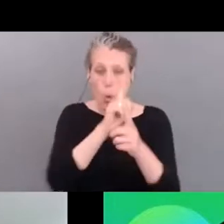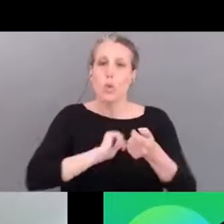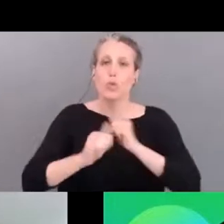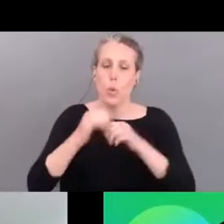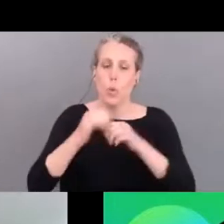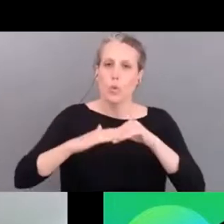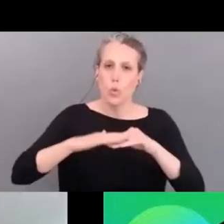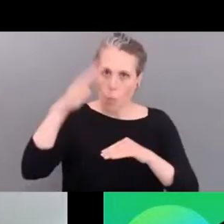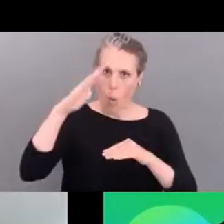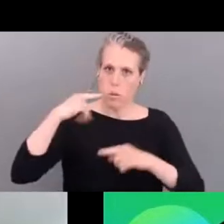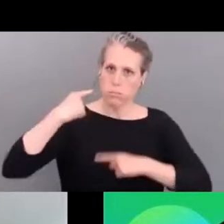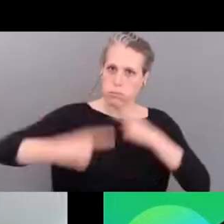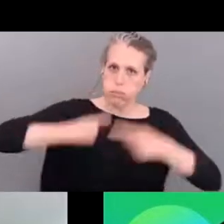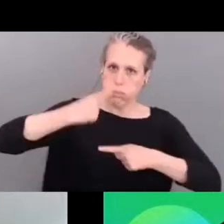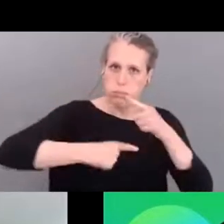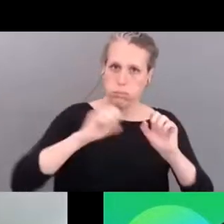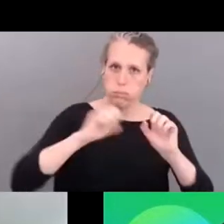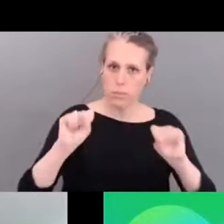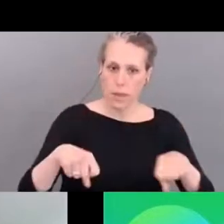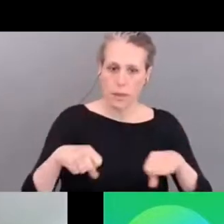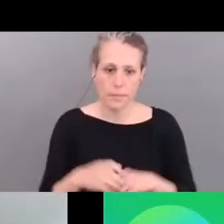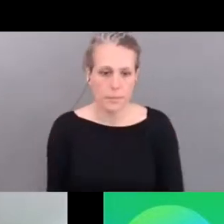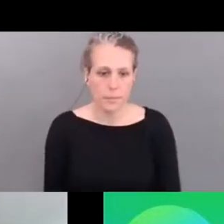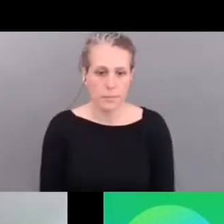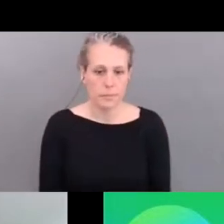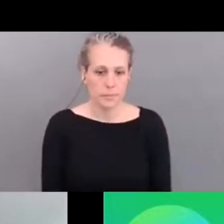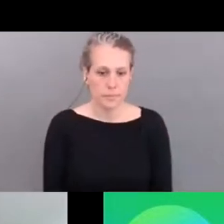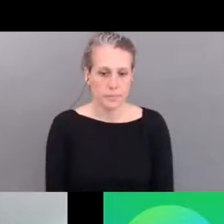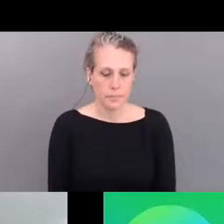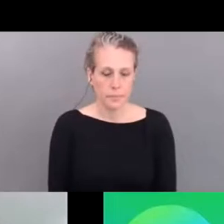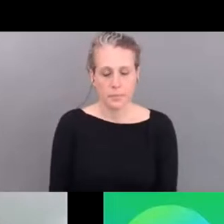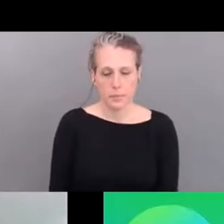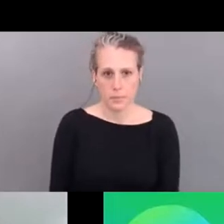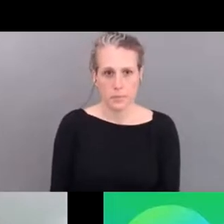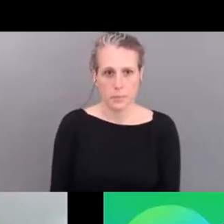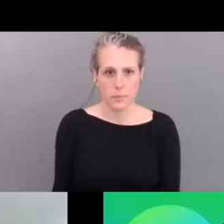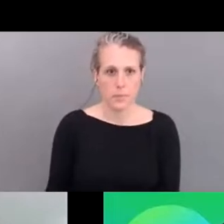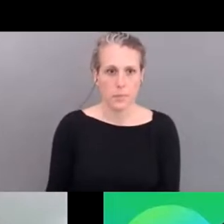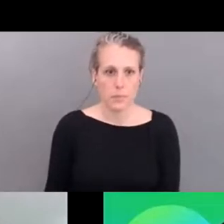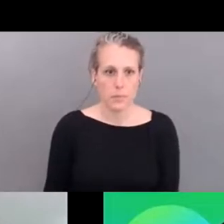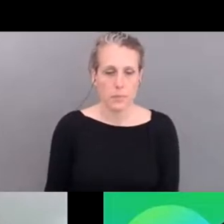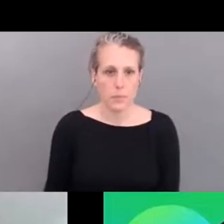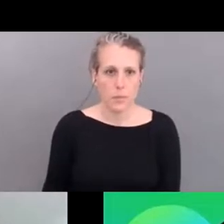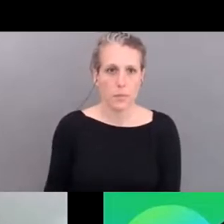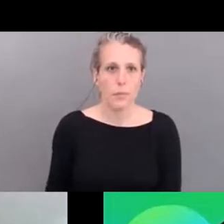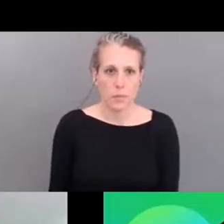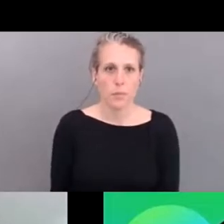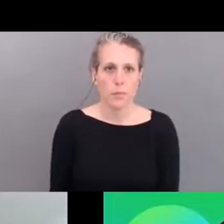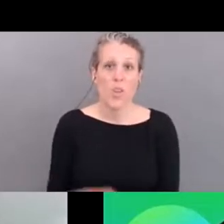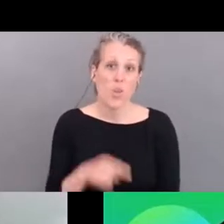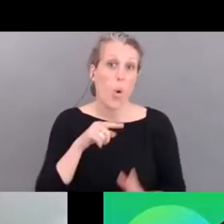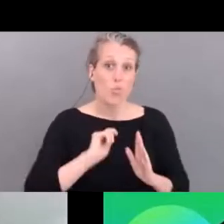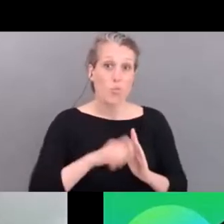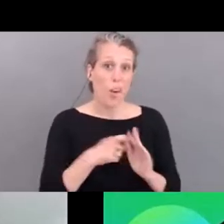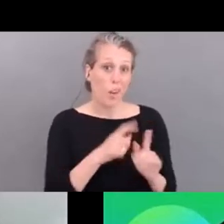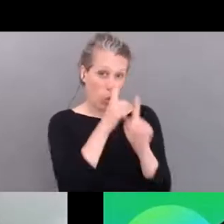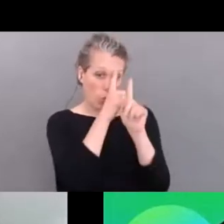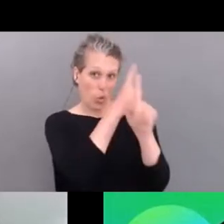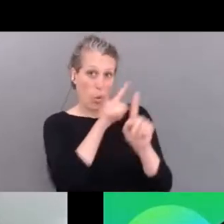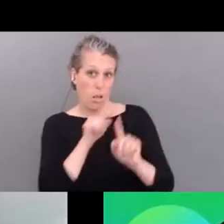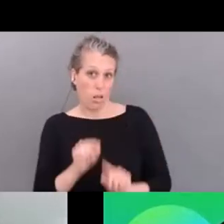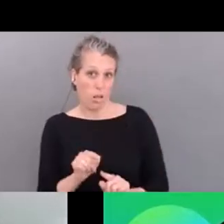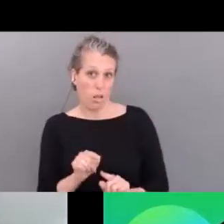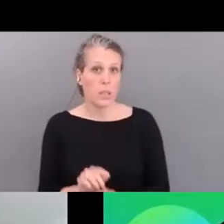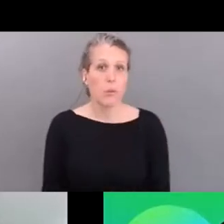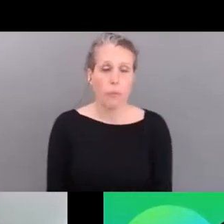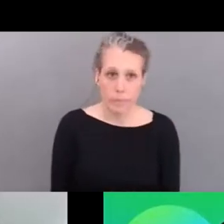that that's the idea uh that's the idea uh behind the project uh empower the